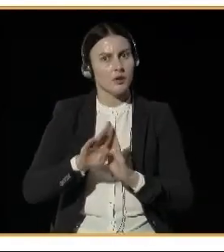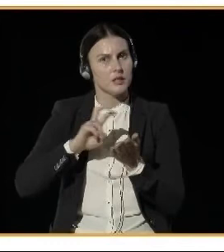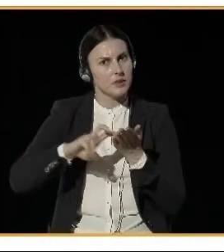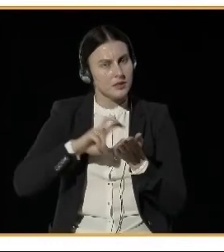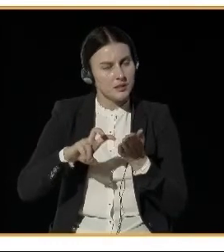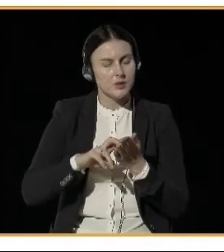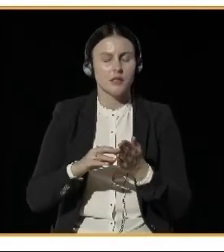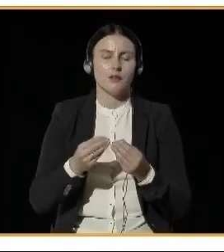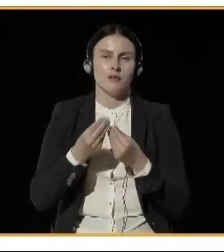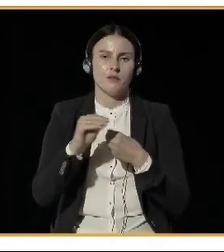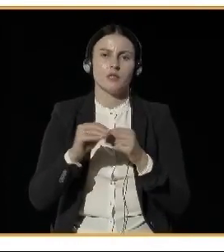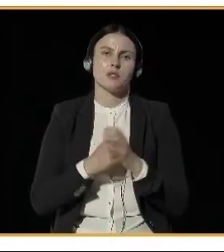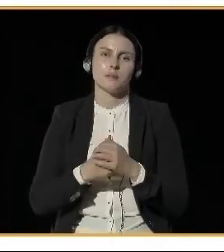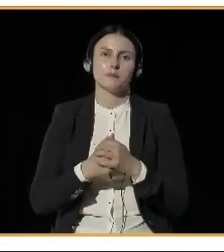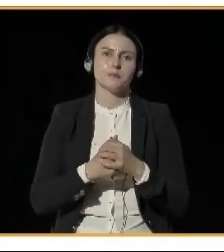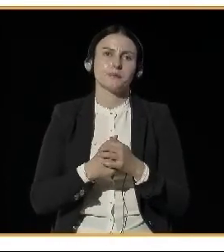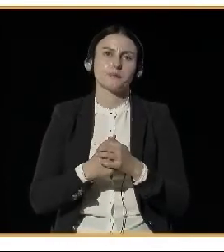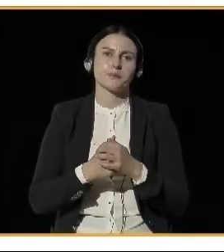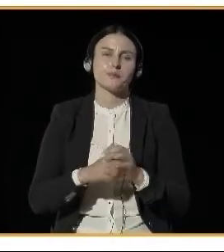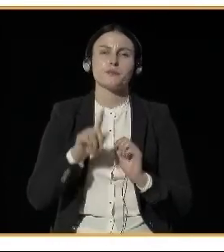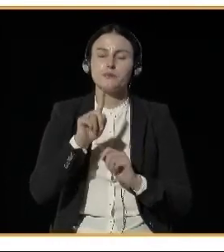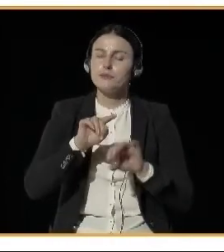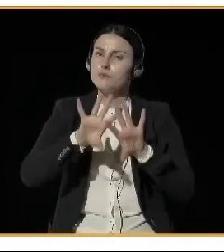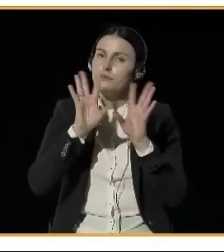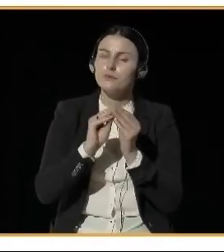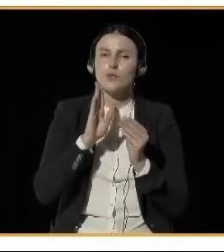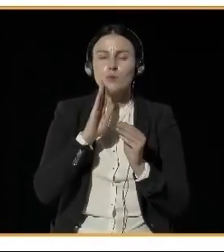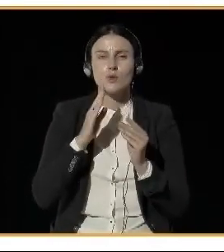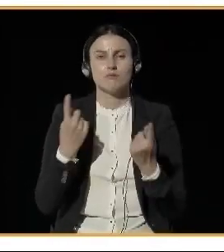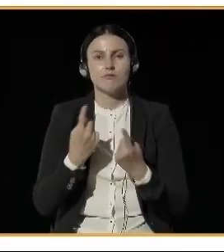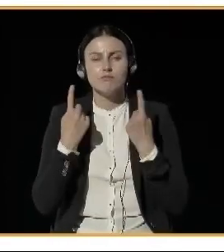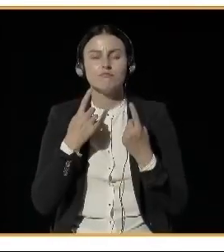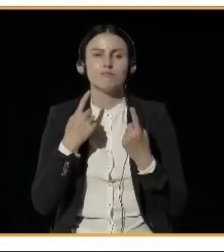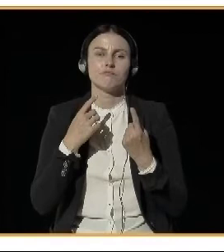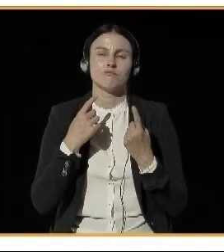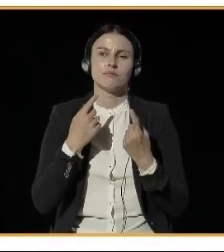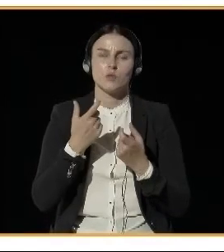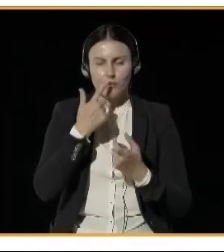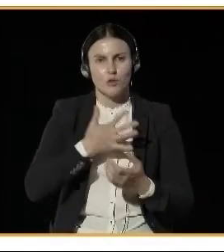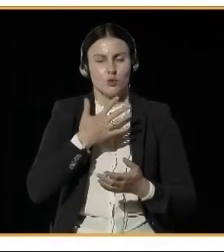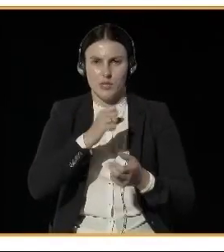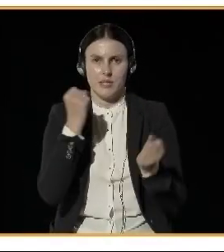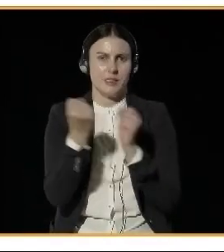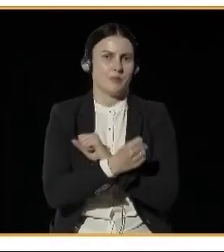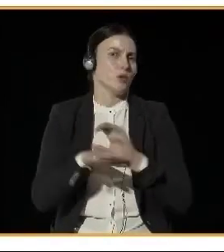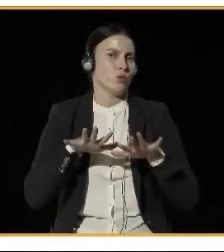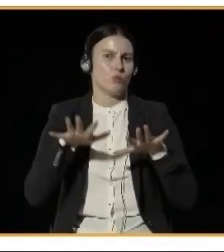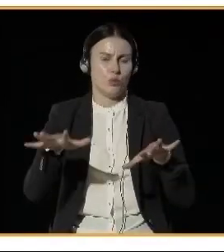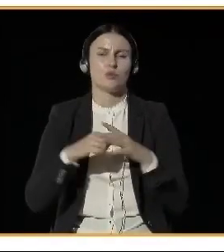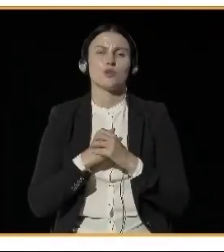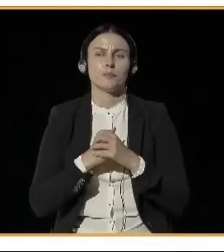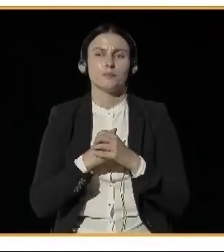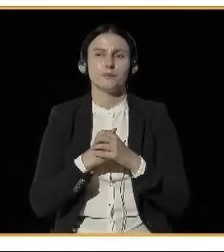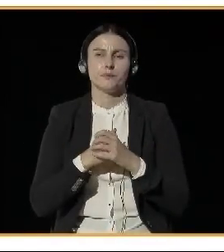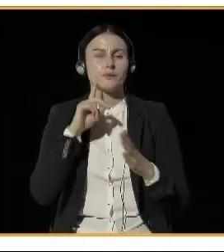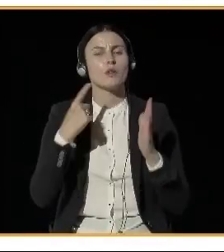gradually has changed. So now, when the toll taxes in Oslo increased quite a lot a few years ago,